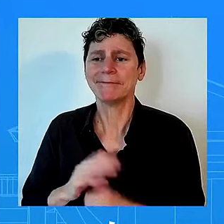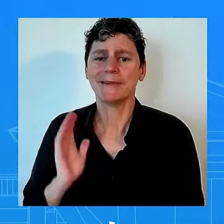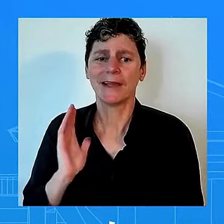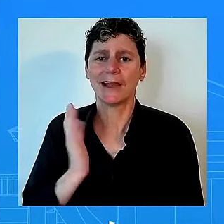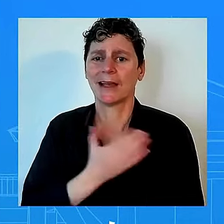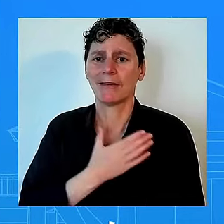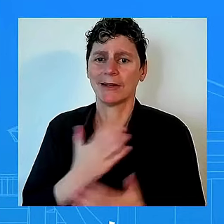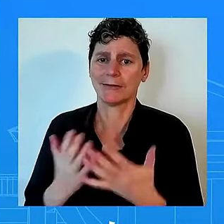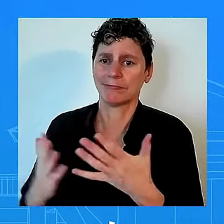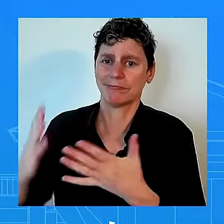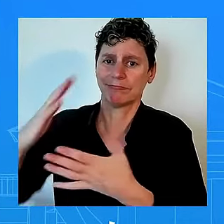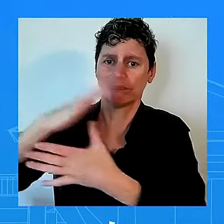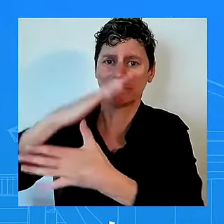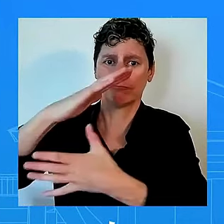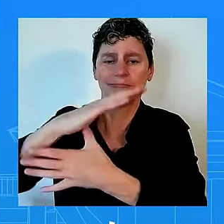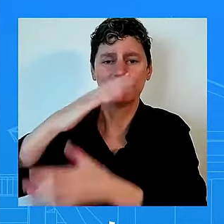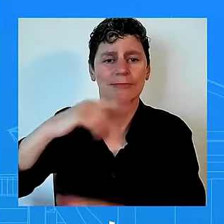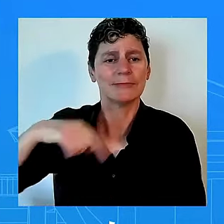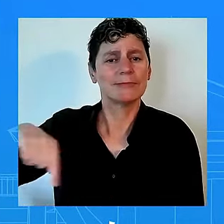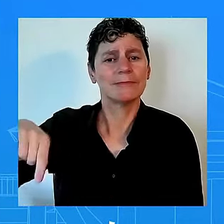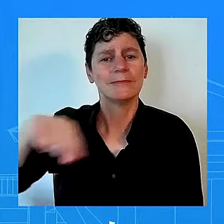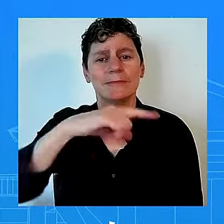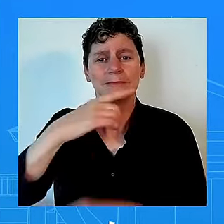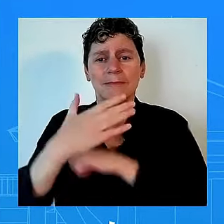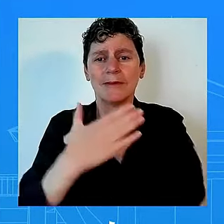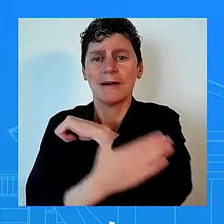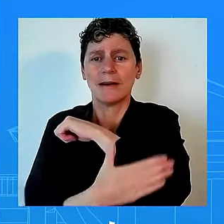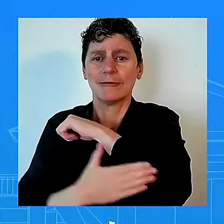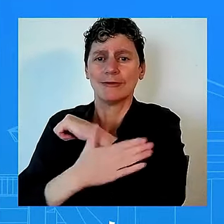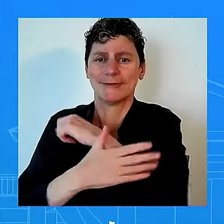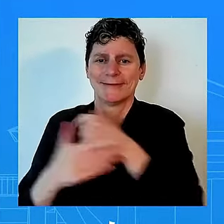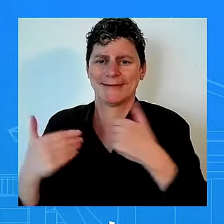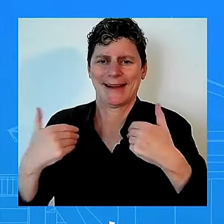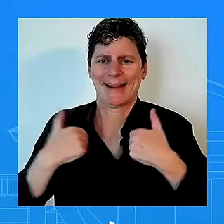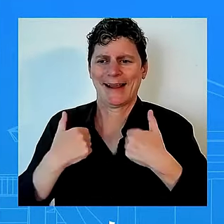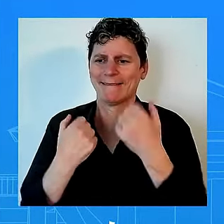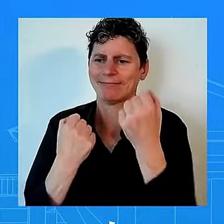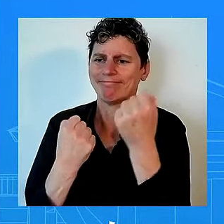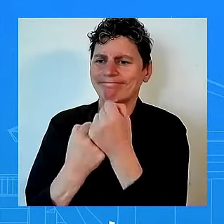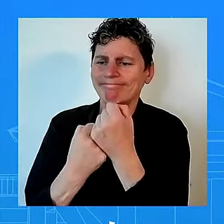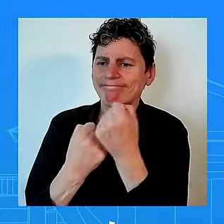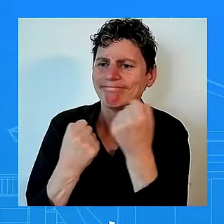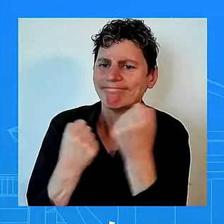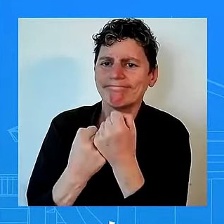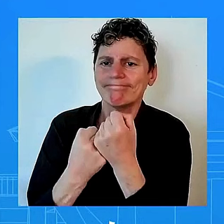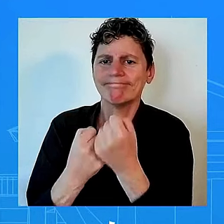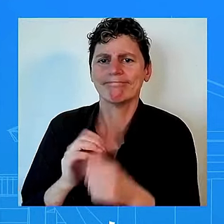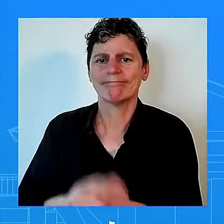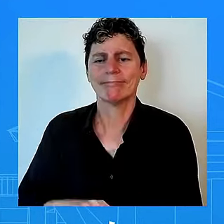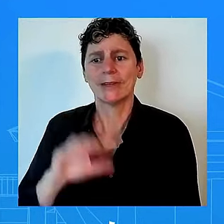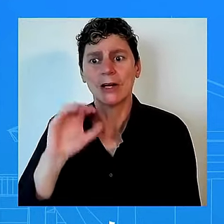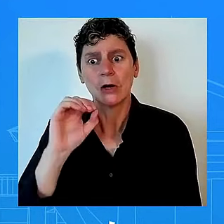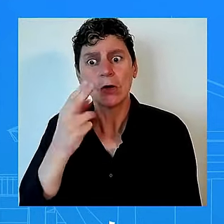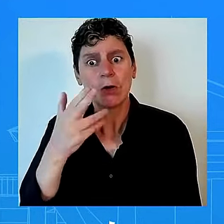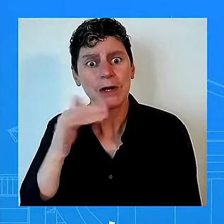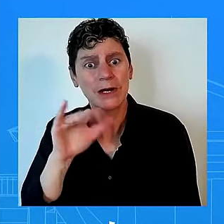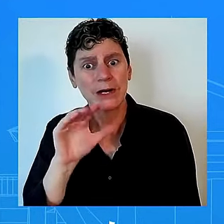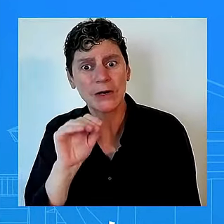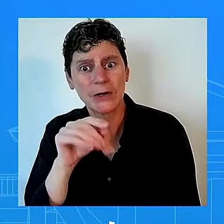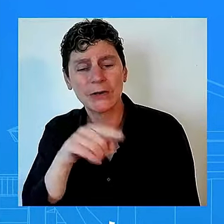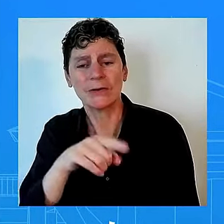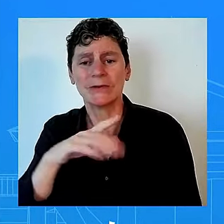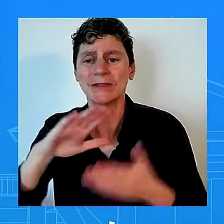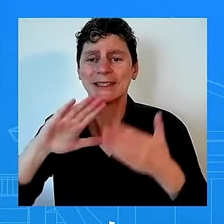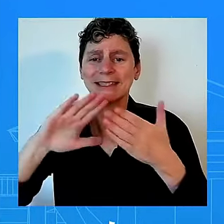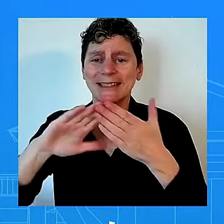they need so we've delivered resources to ohio as well to cities states and non-for-profits across the country since the spring